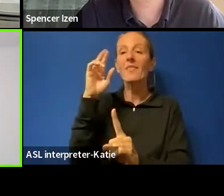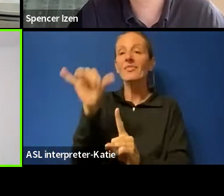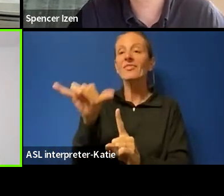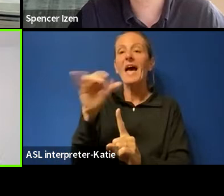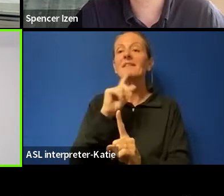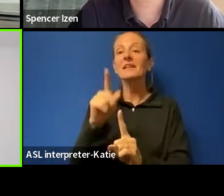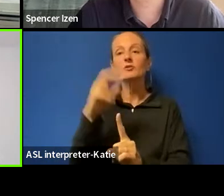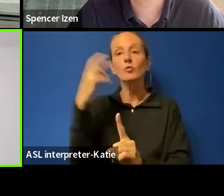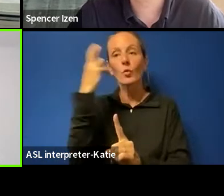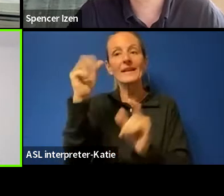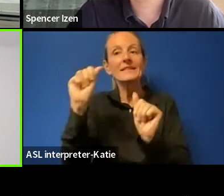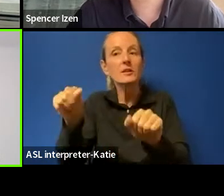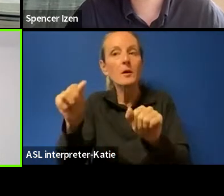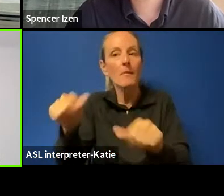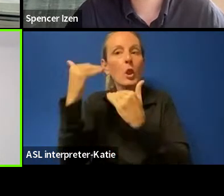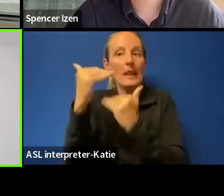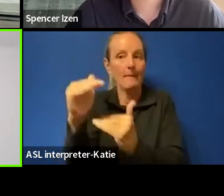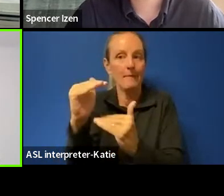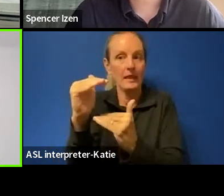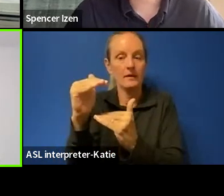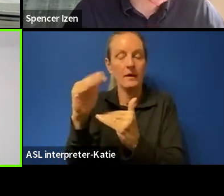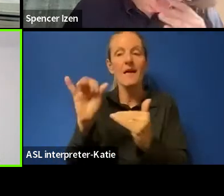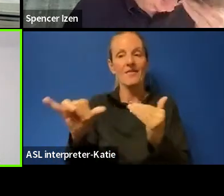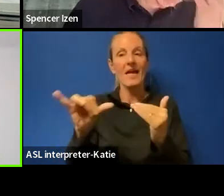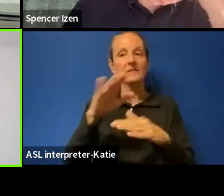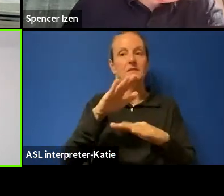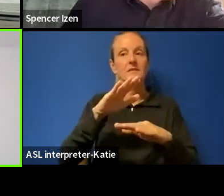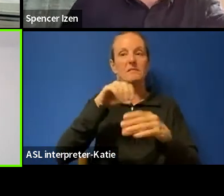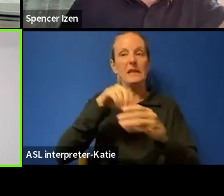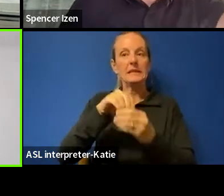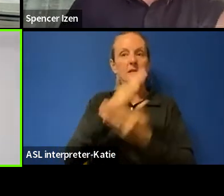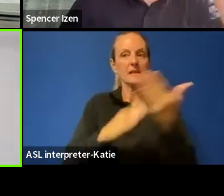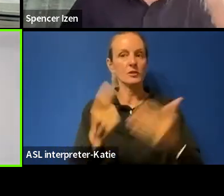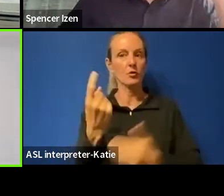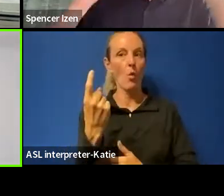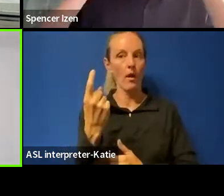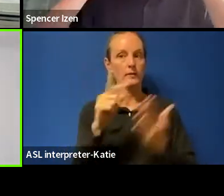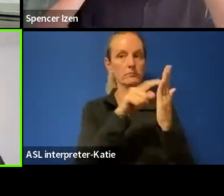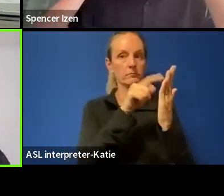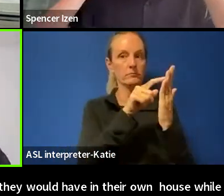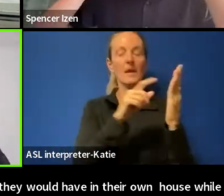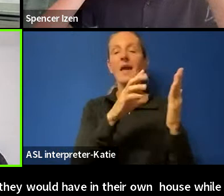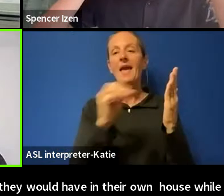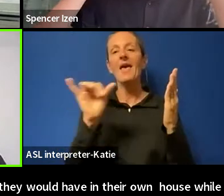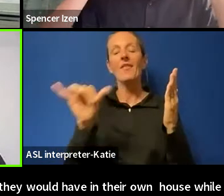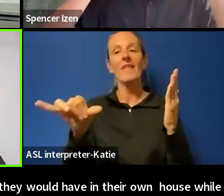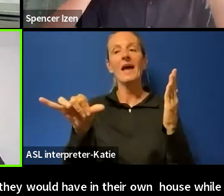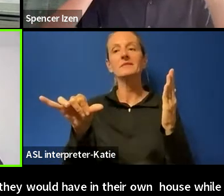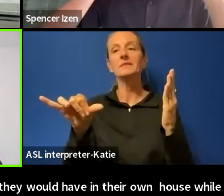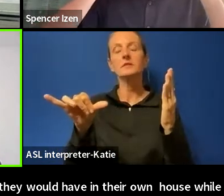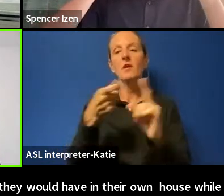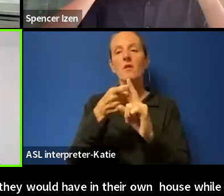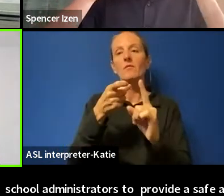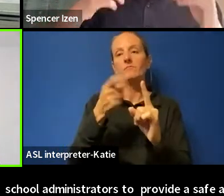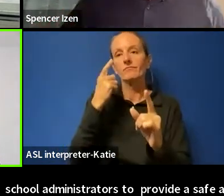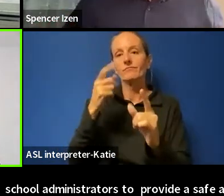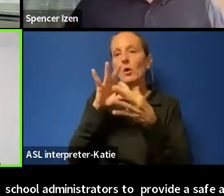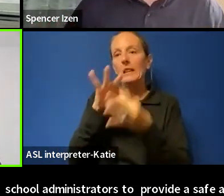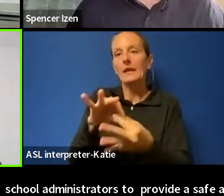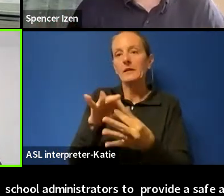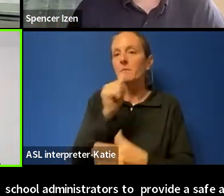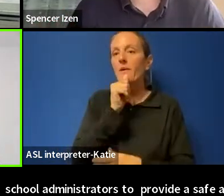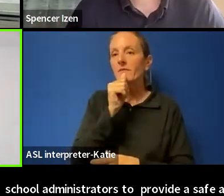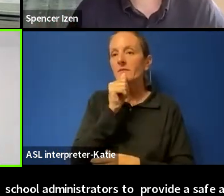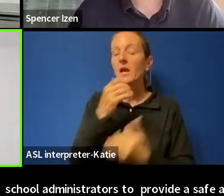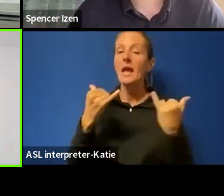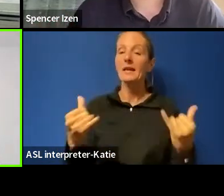to Section 1 of the Charter, on a student's right to privacy. I'll read you a quote from that decision. Teachers and